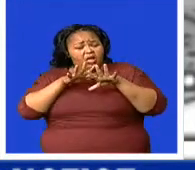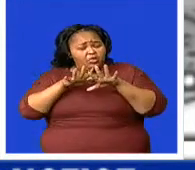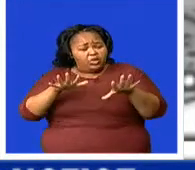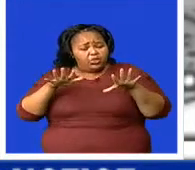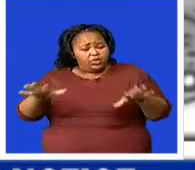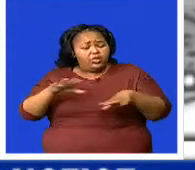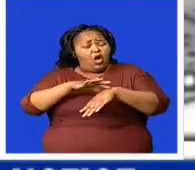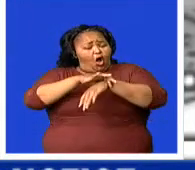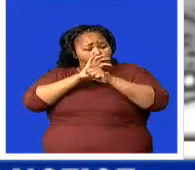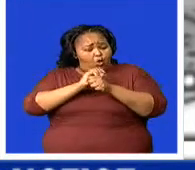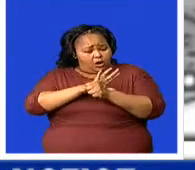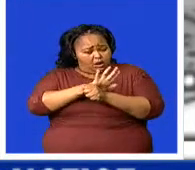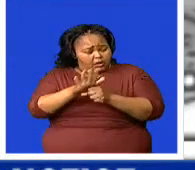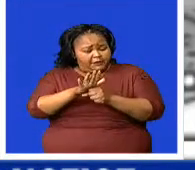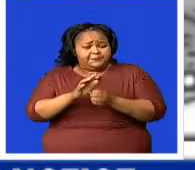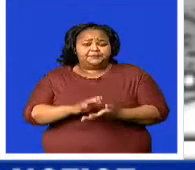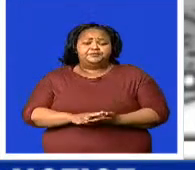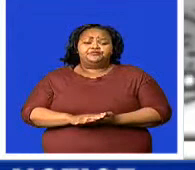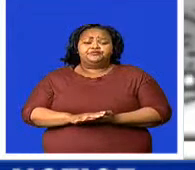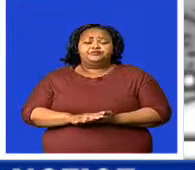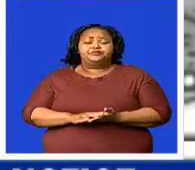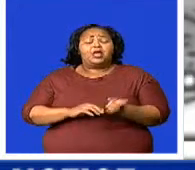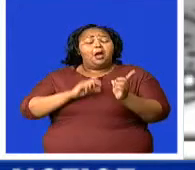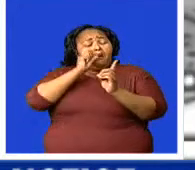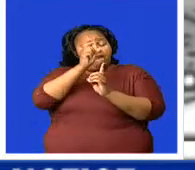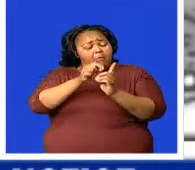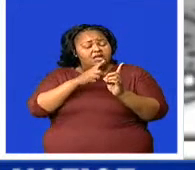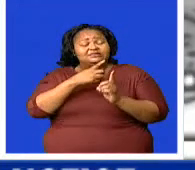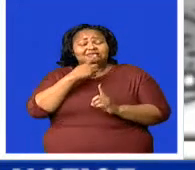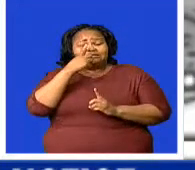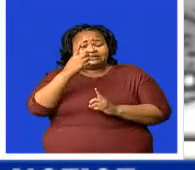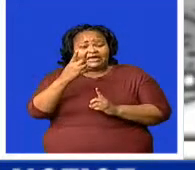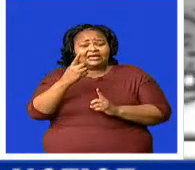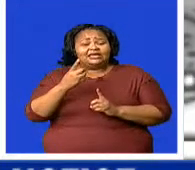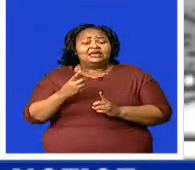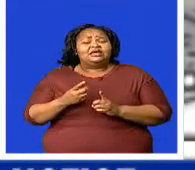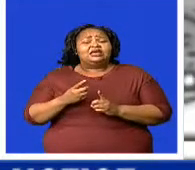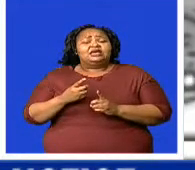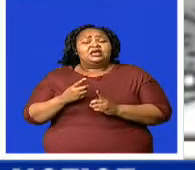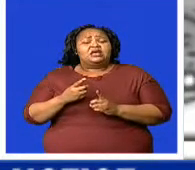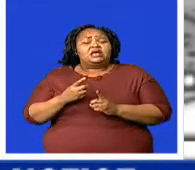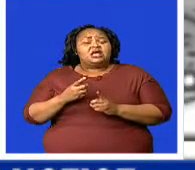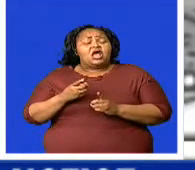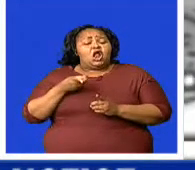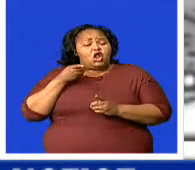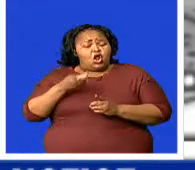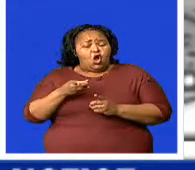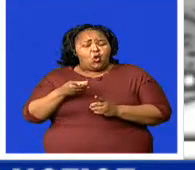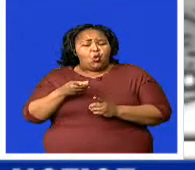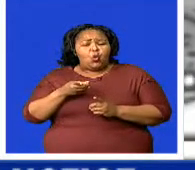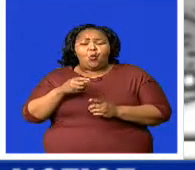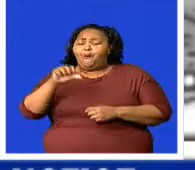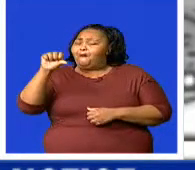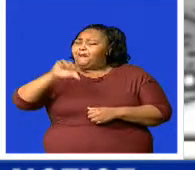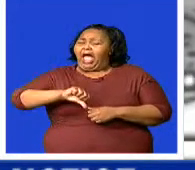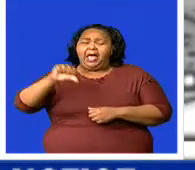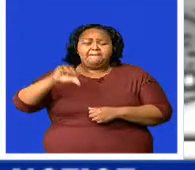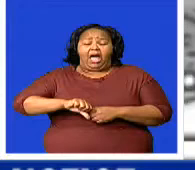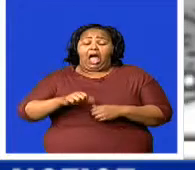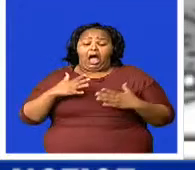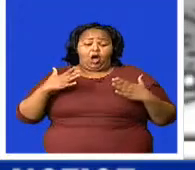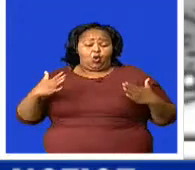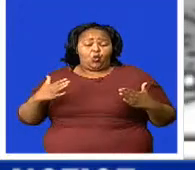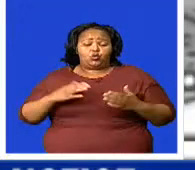of the disease. He says as a result such negligence is regrettable and therefore the